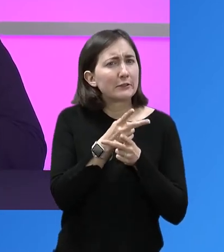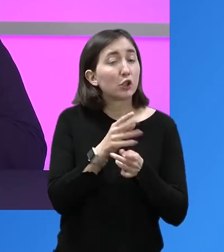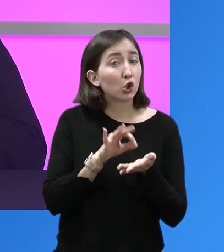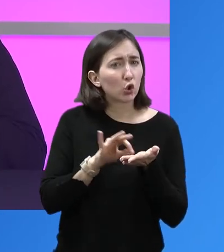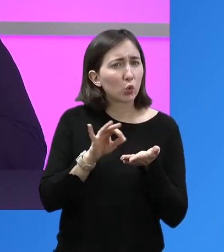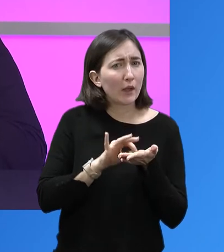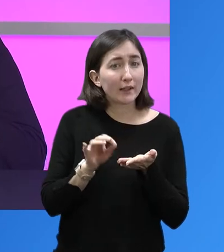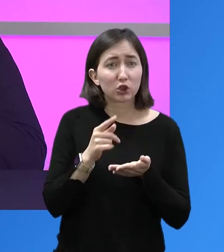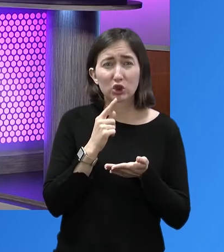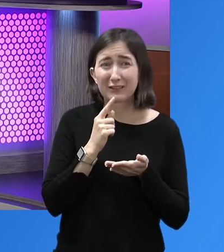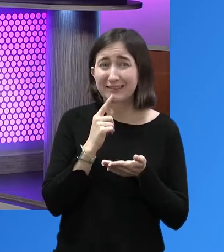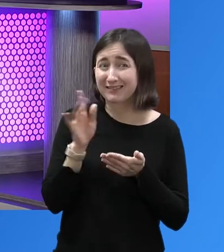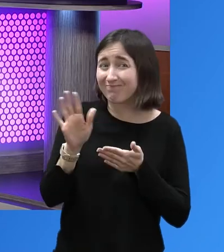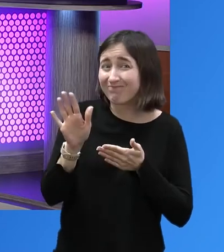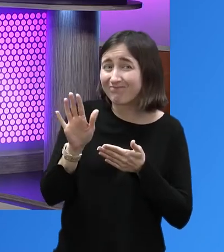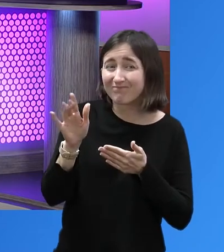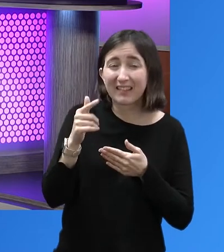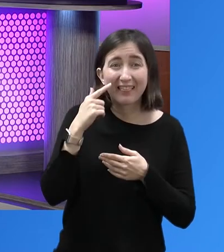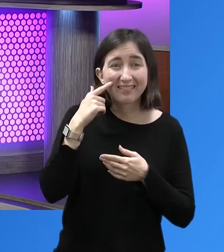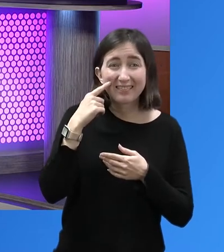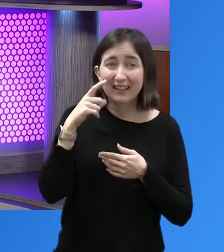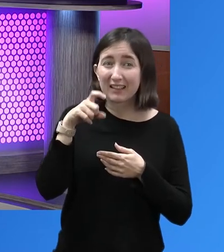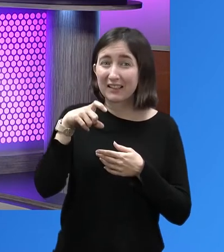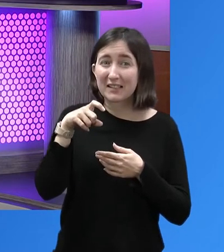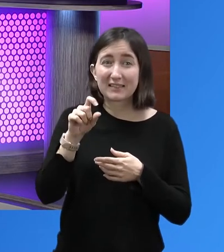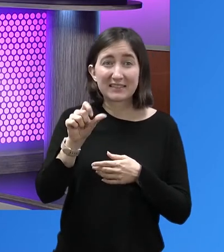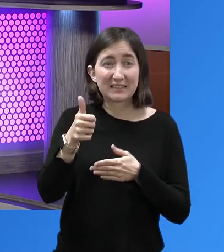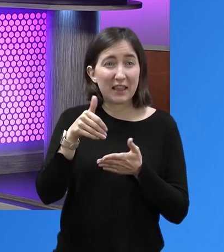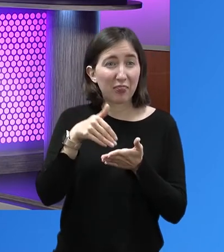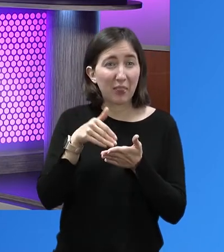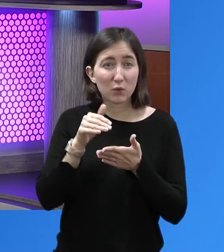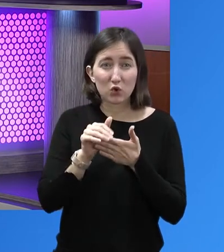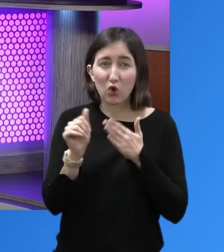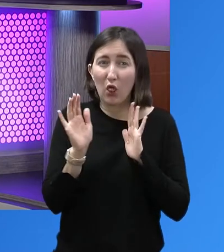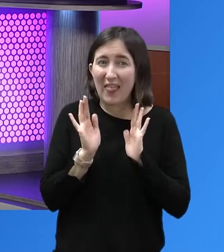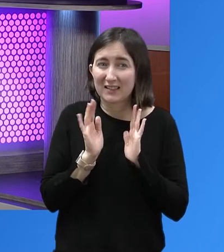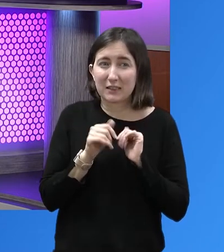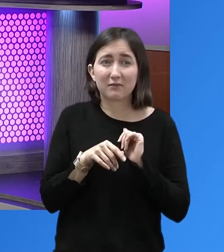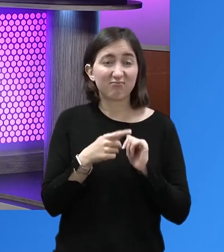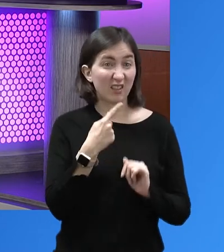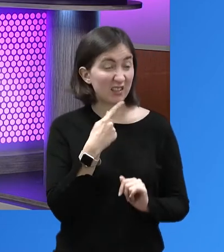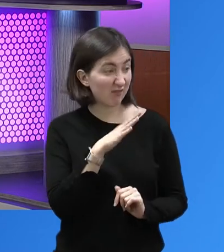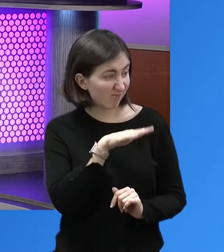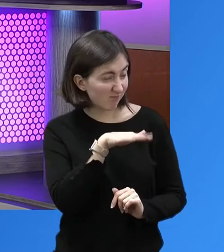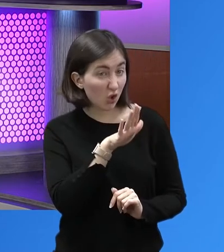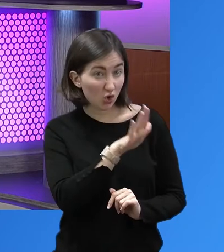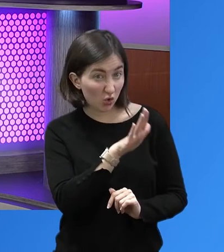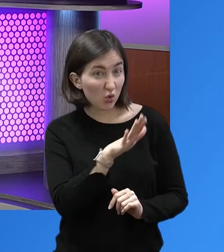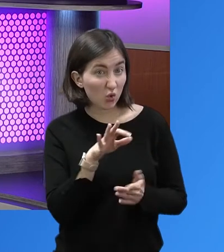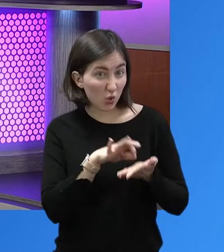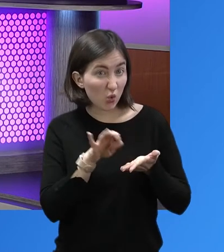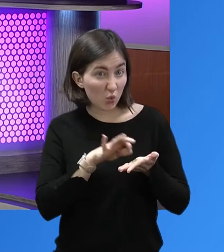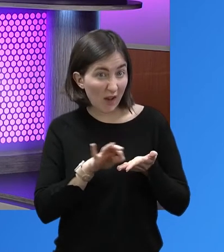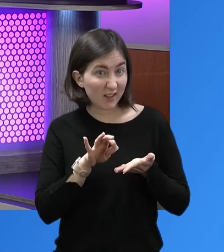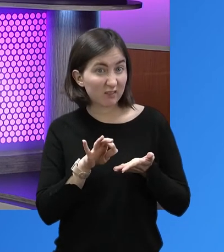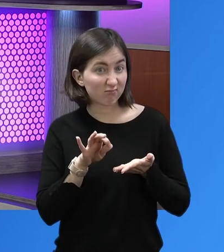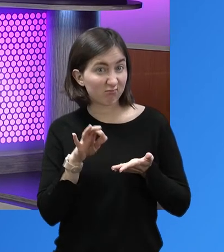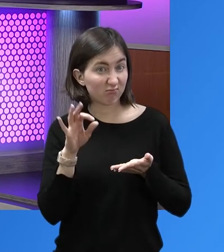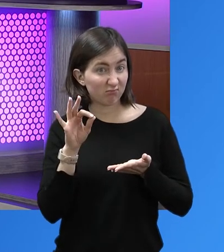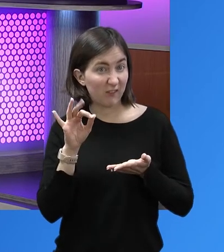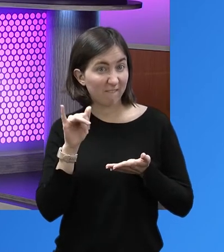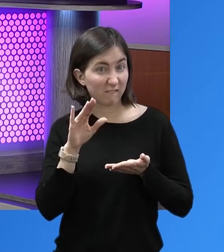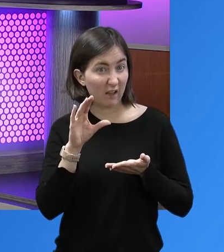talked about this. She was very careful with her credit. And so she came to us and said, I think I only need like $10,000.